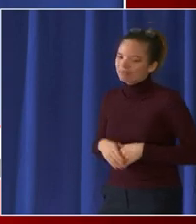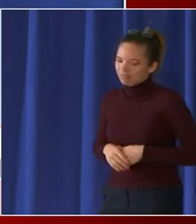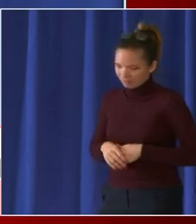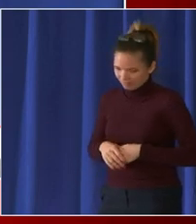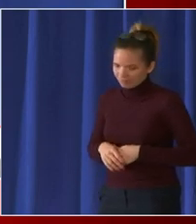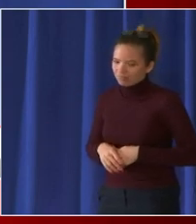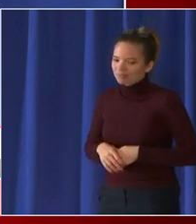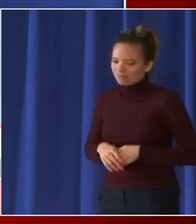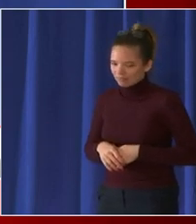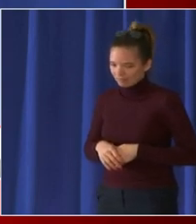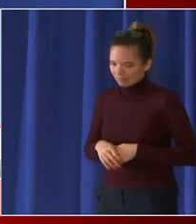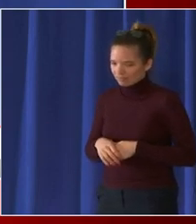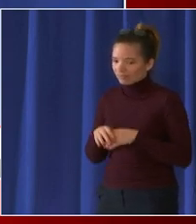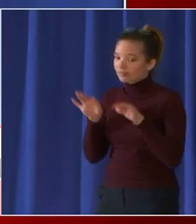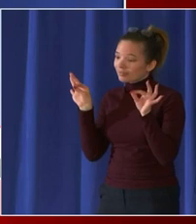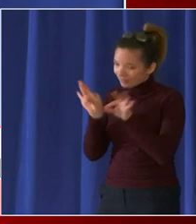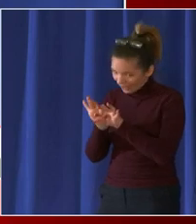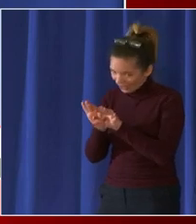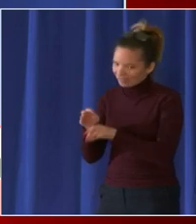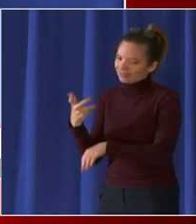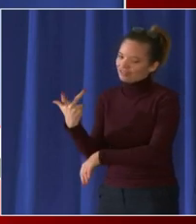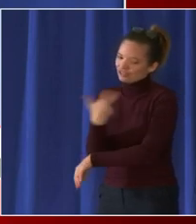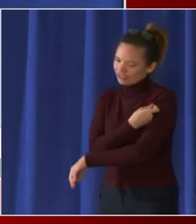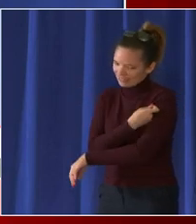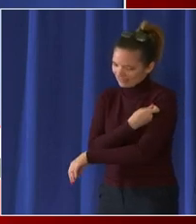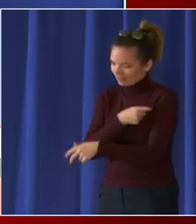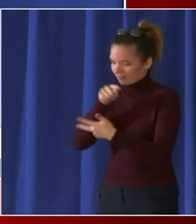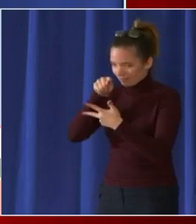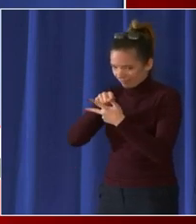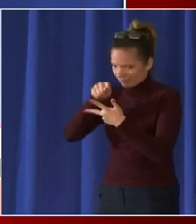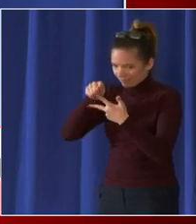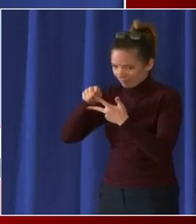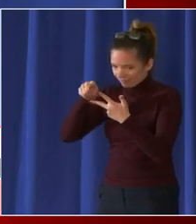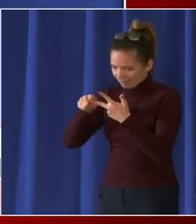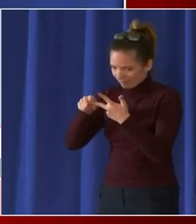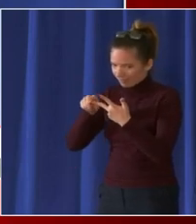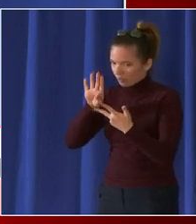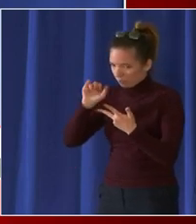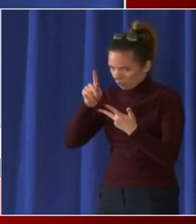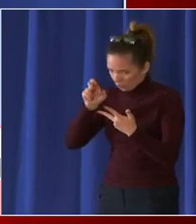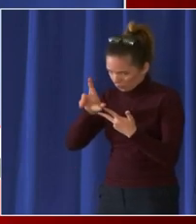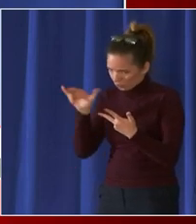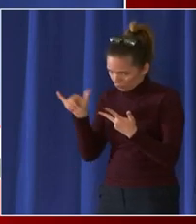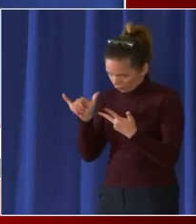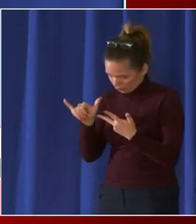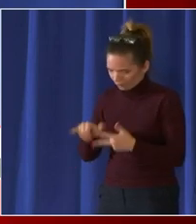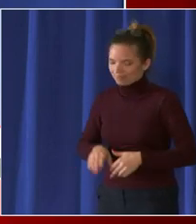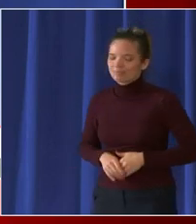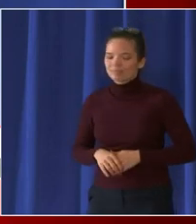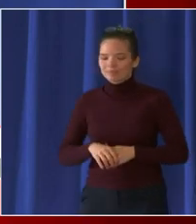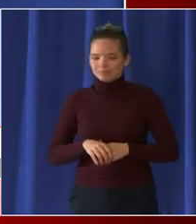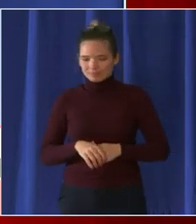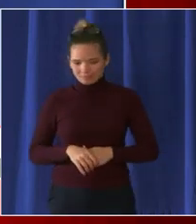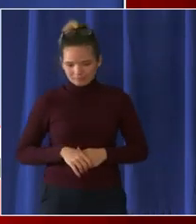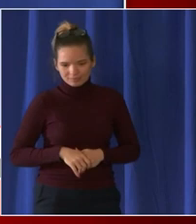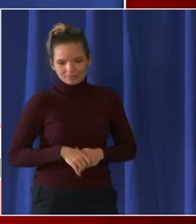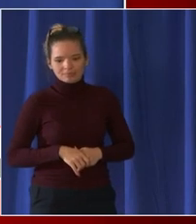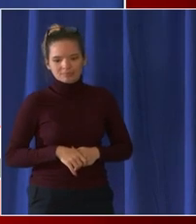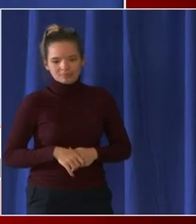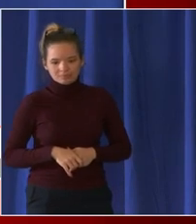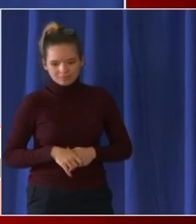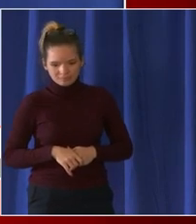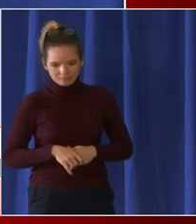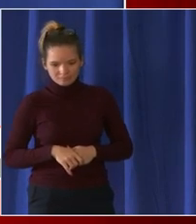they're boosted thanks i just want to follow up is is there a significant number of the 620 whatever